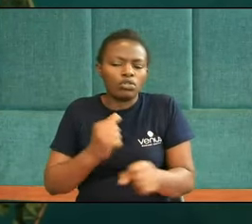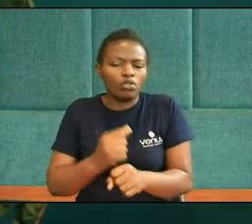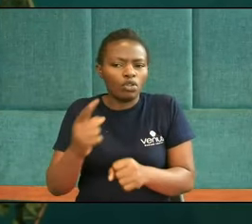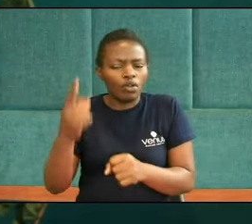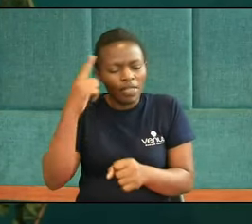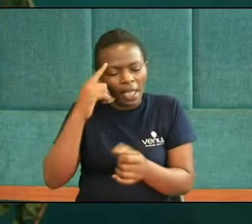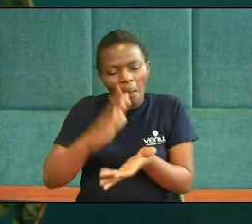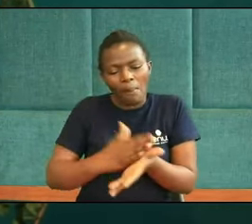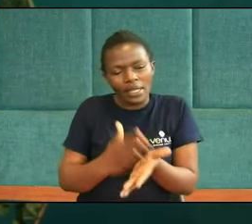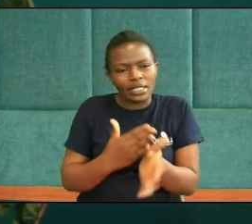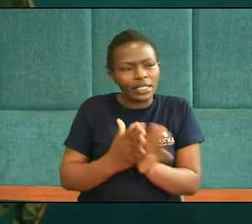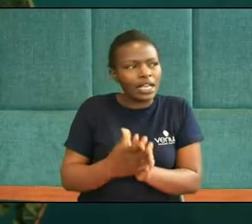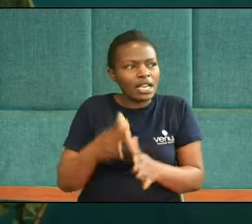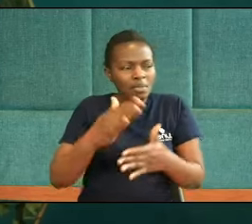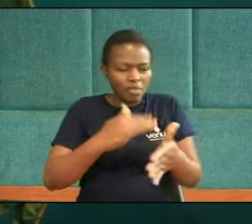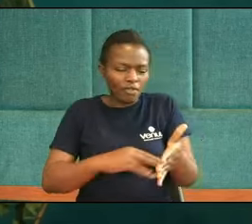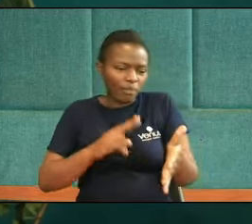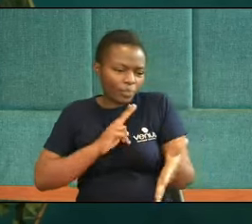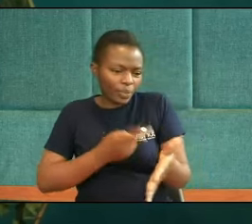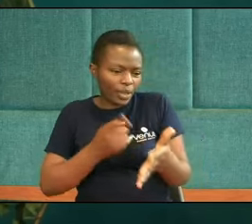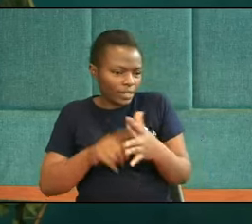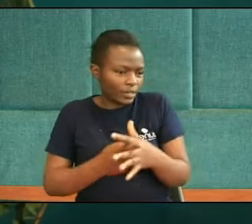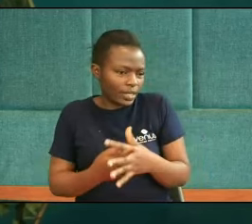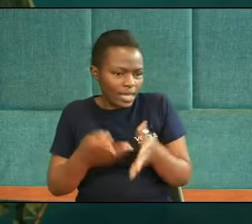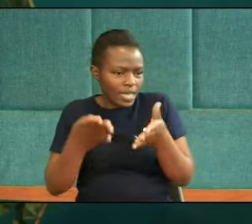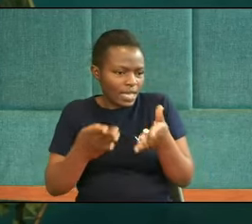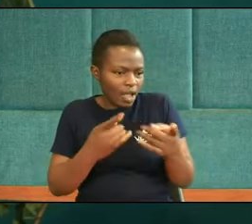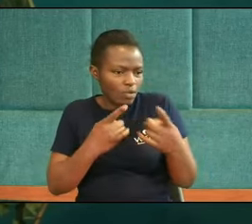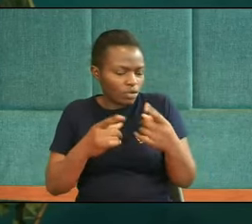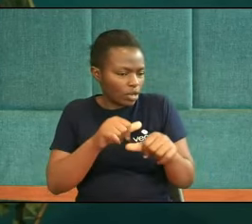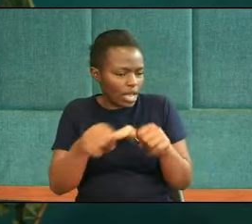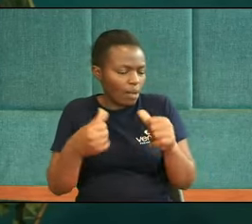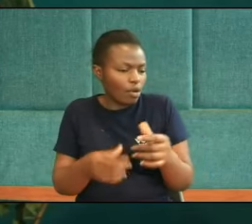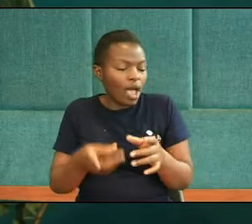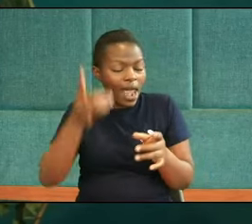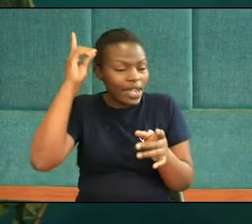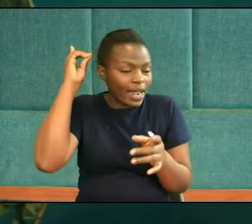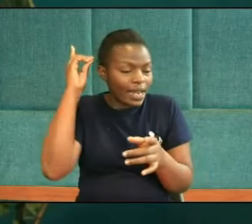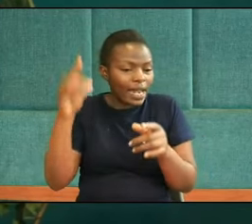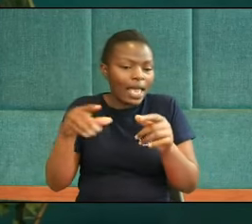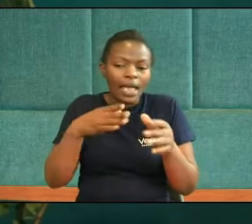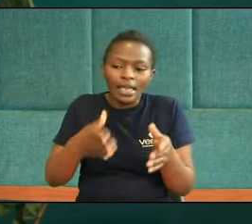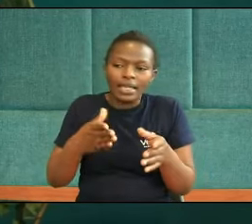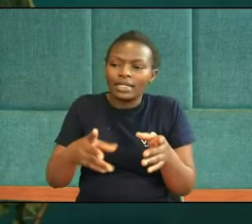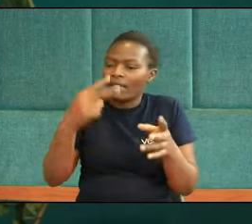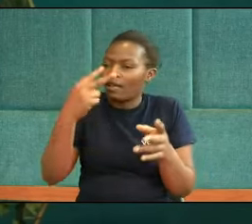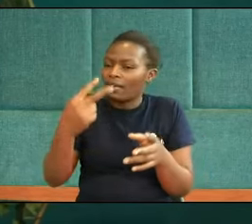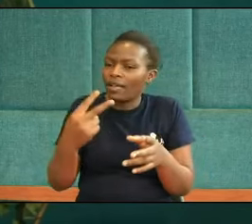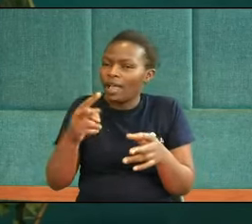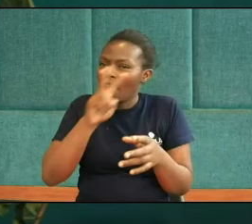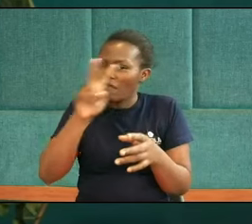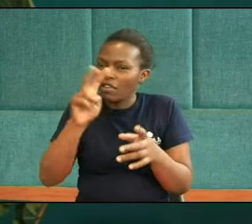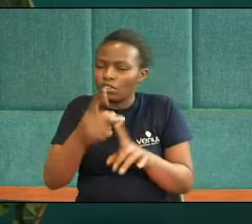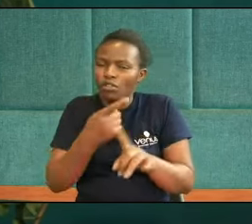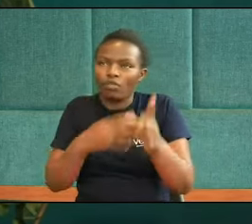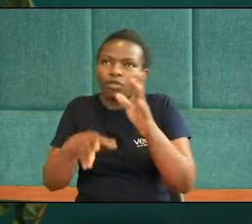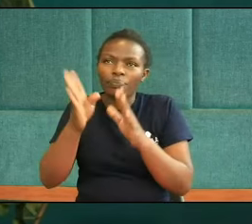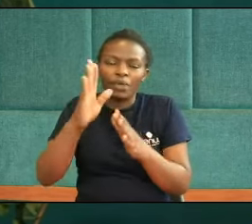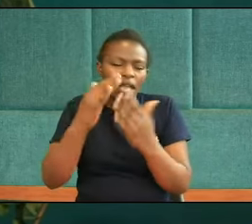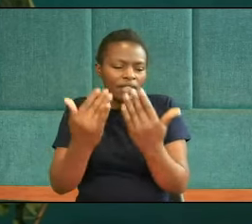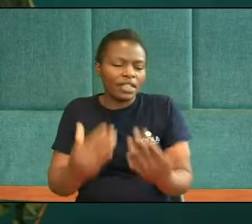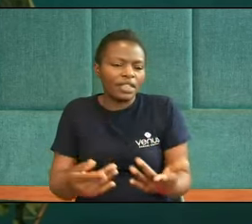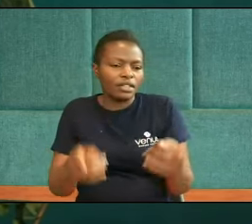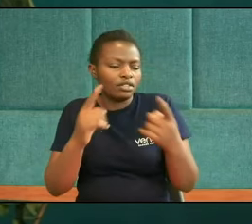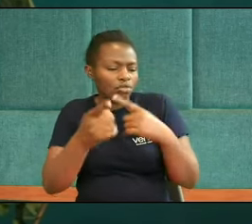Before we start And here we are talking about Daniel and his vision from God About, you know, the things to come The